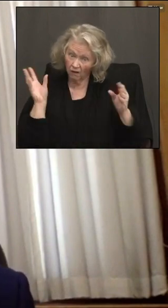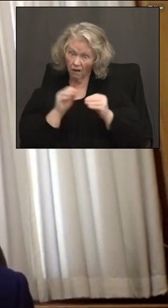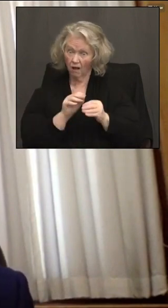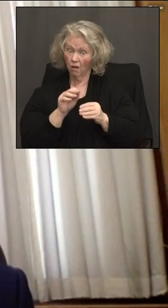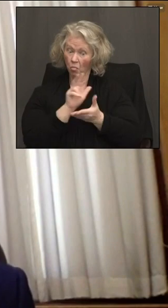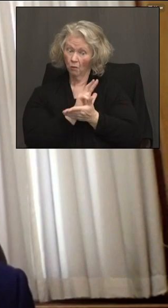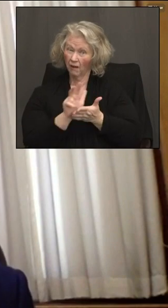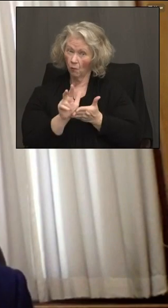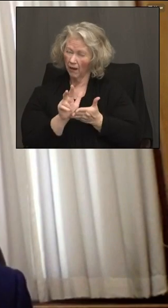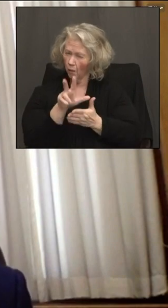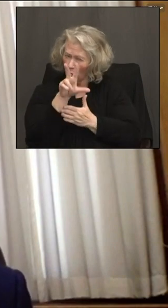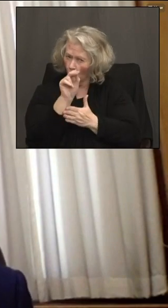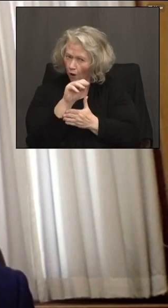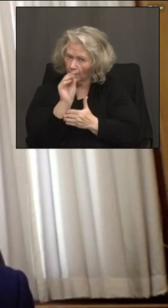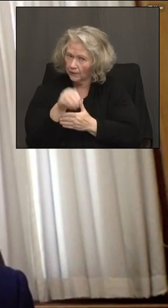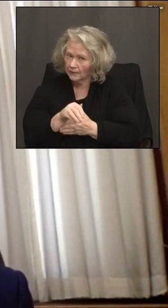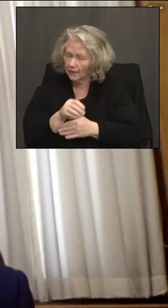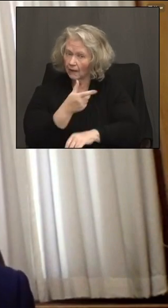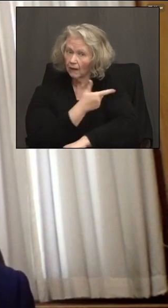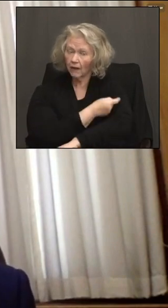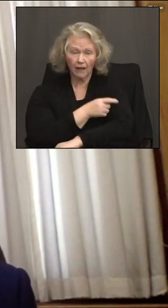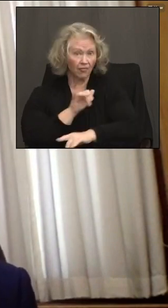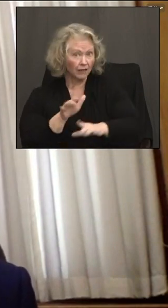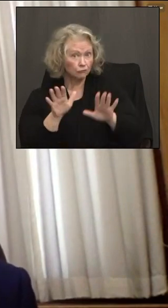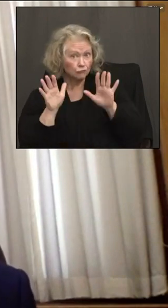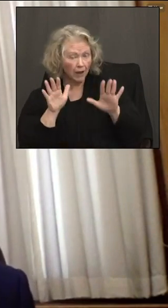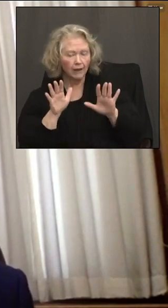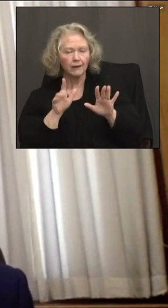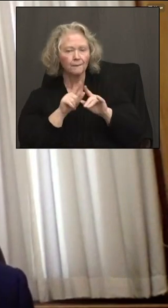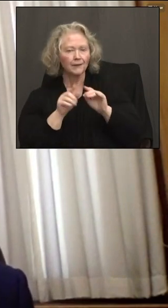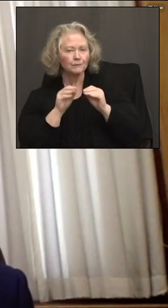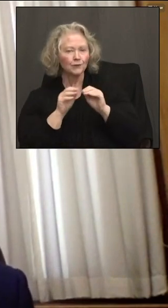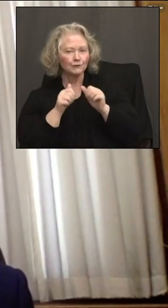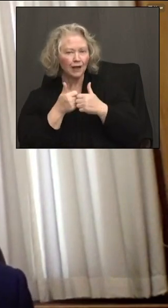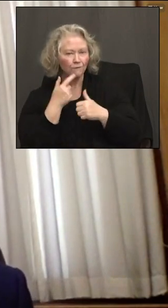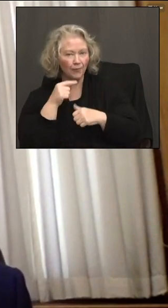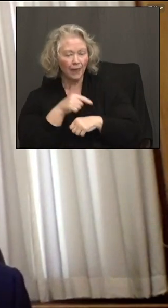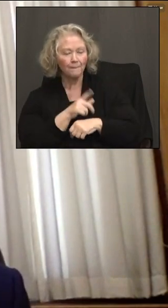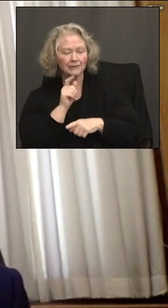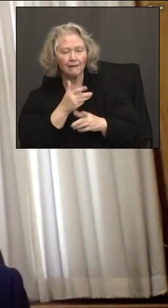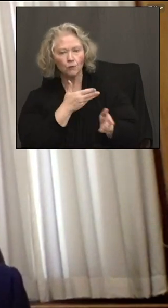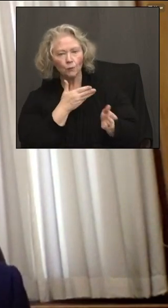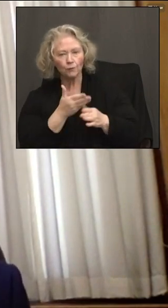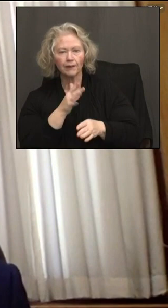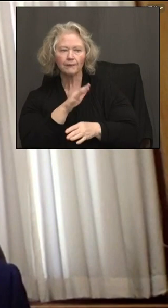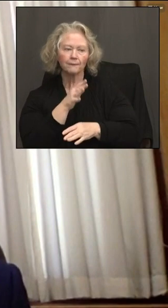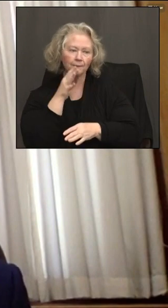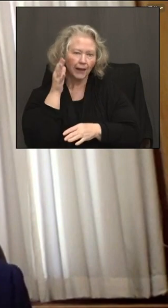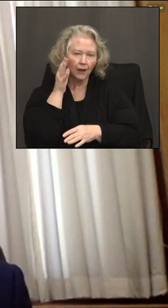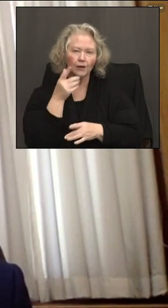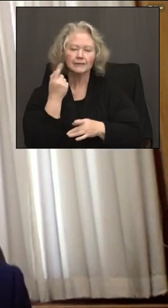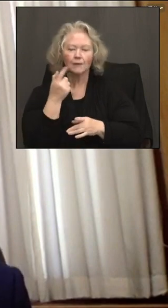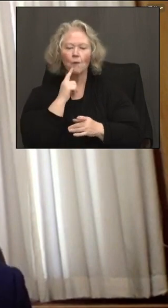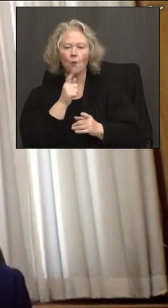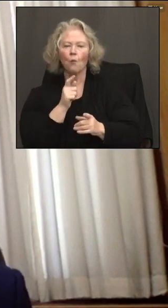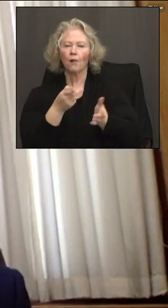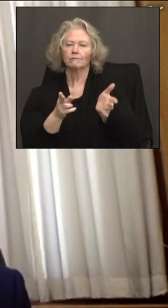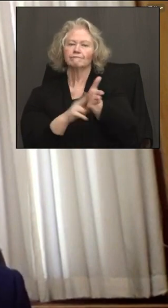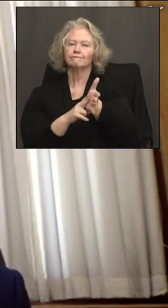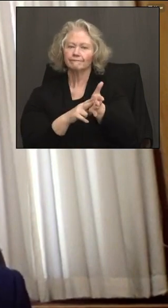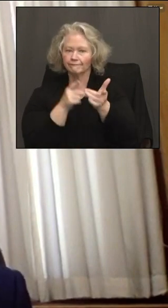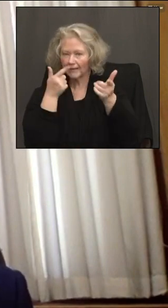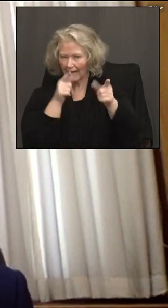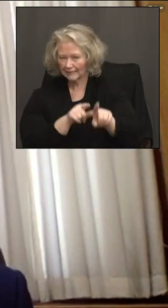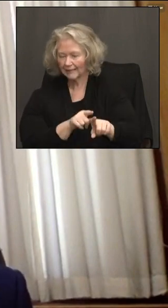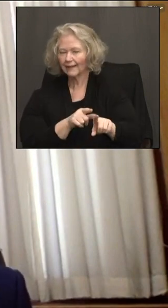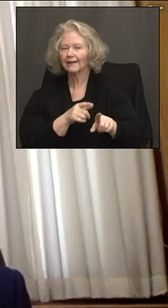30 percent of that group vaccinated is great. It is a little more complicated for them, too, right? You need to bring a parent or guardian, someone who consent for you. So we've